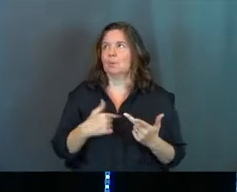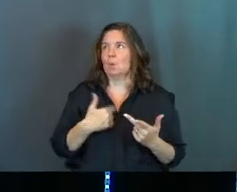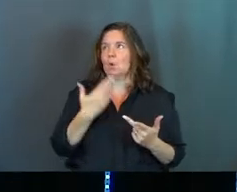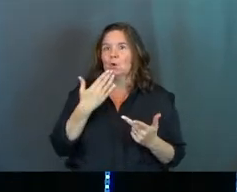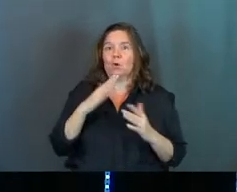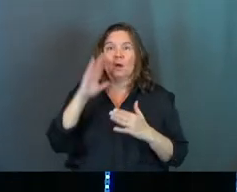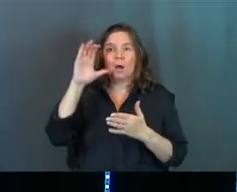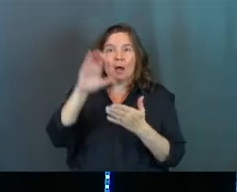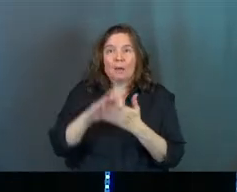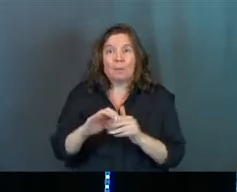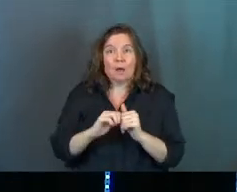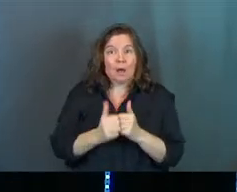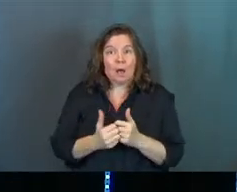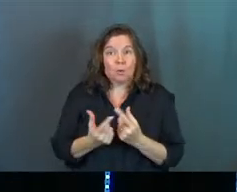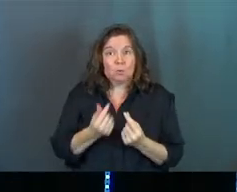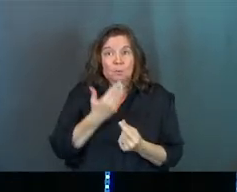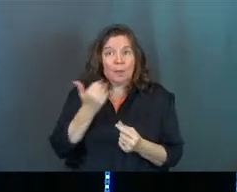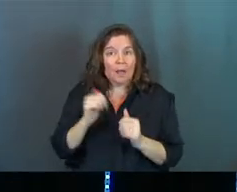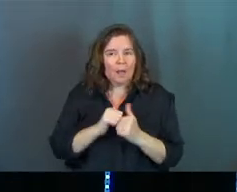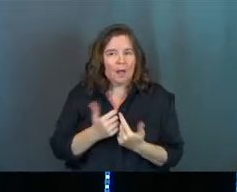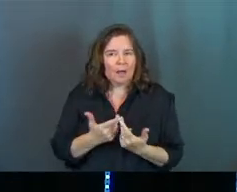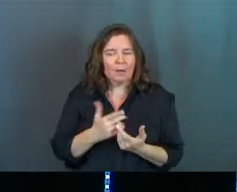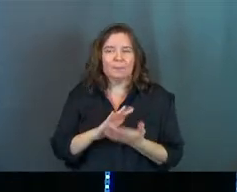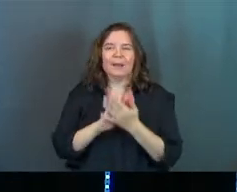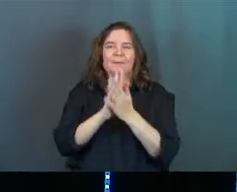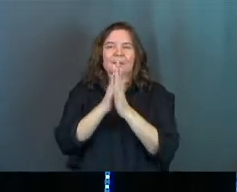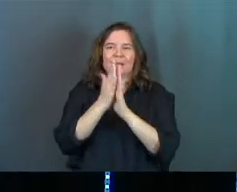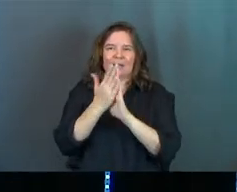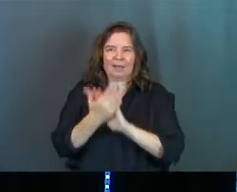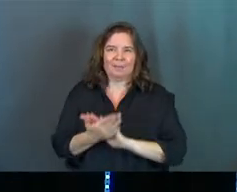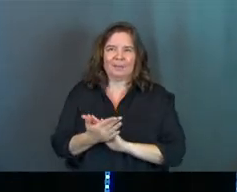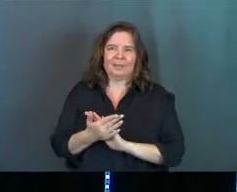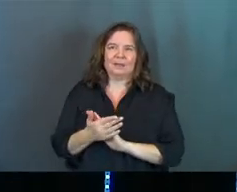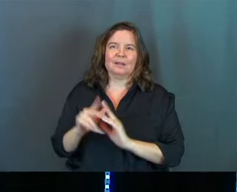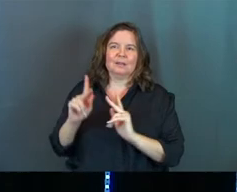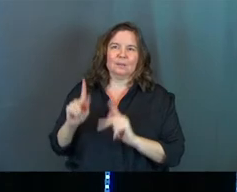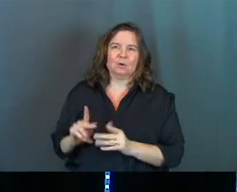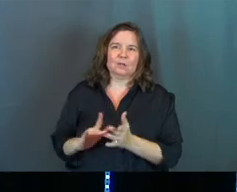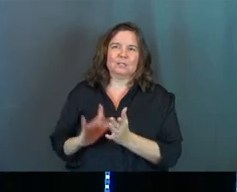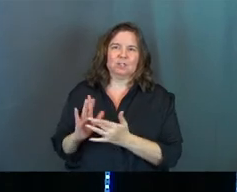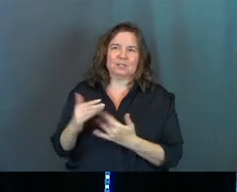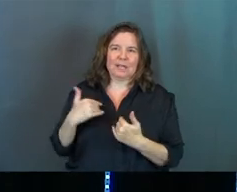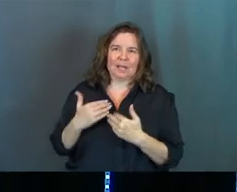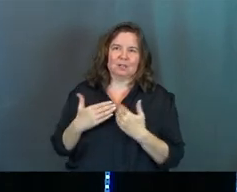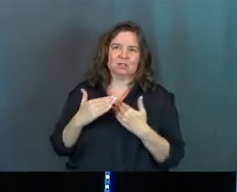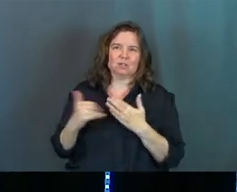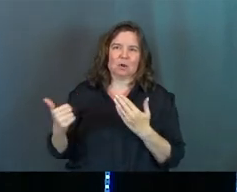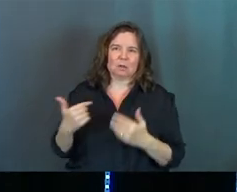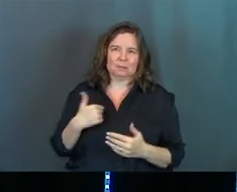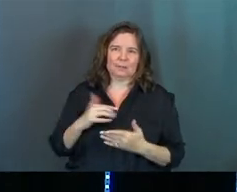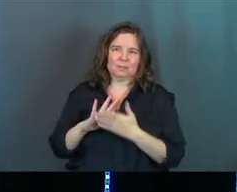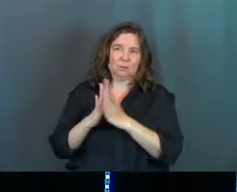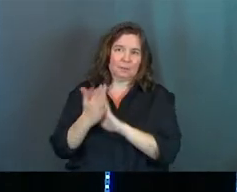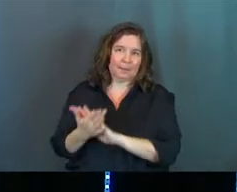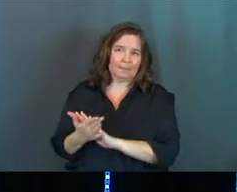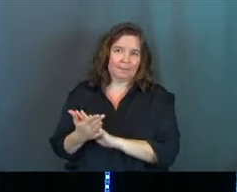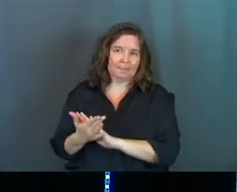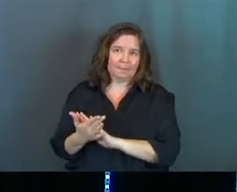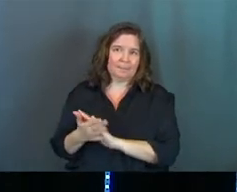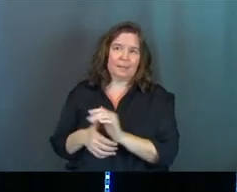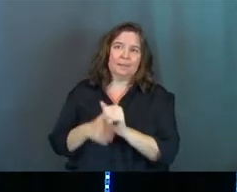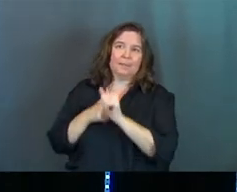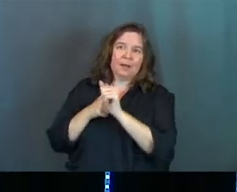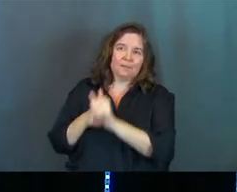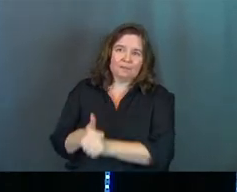good husband, the way that I do that best is by becoming the person that Jesus has called me to be. It's by